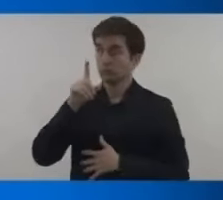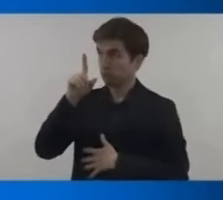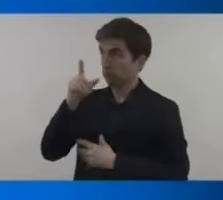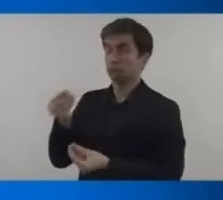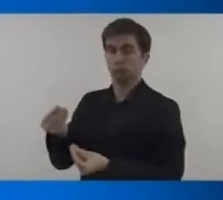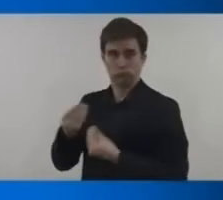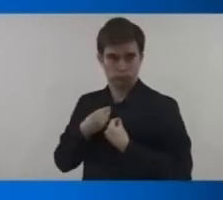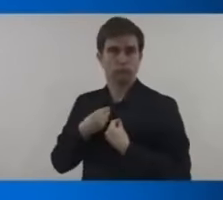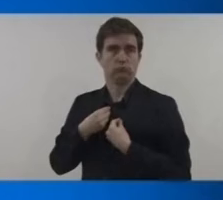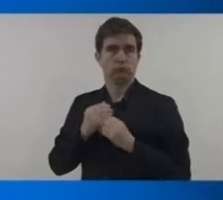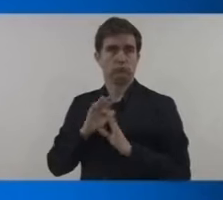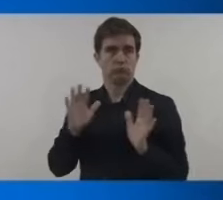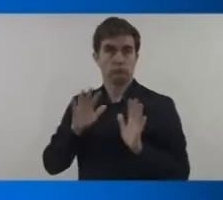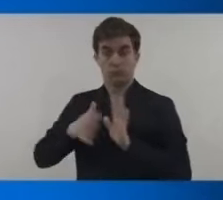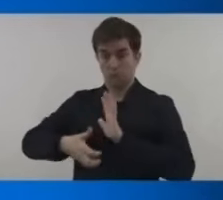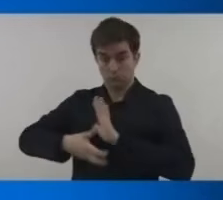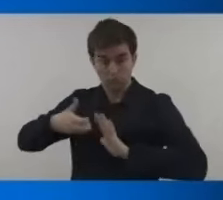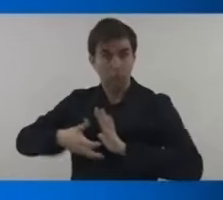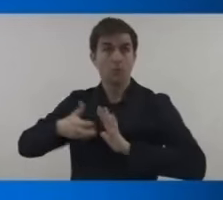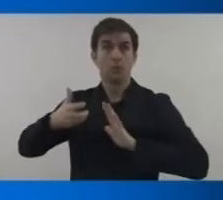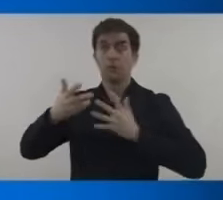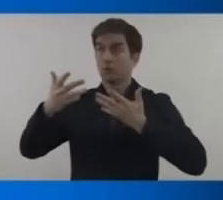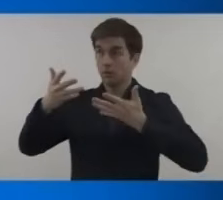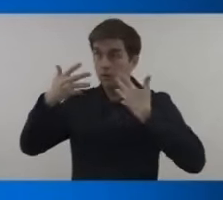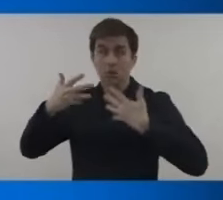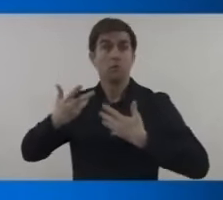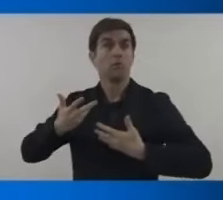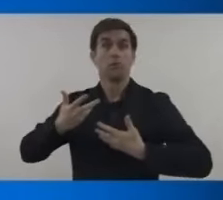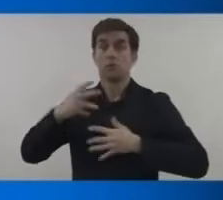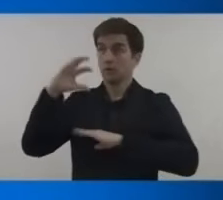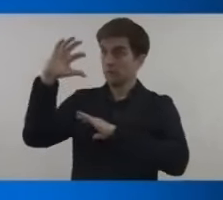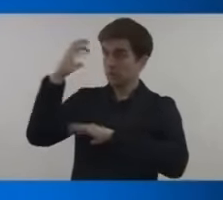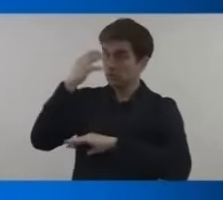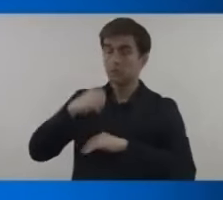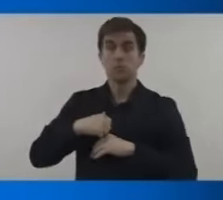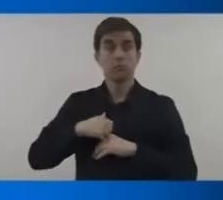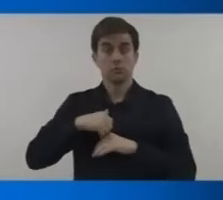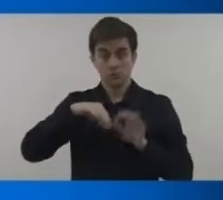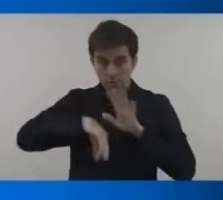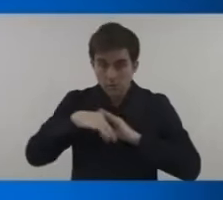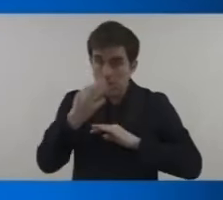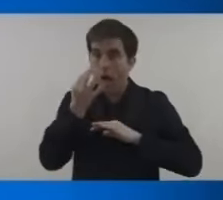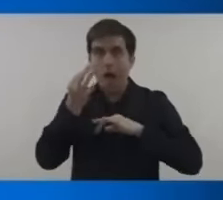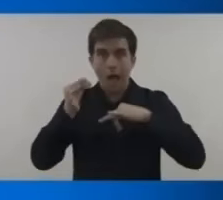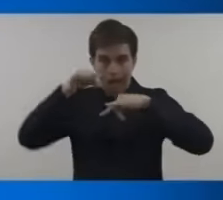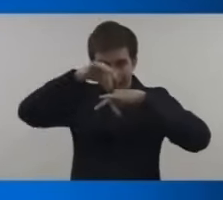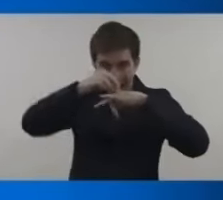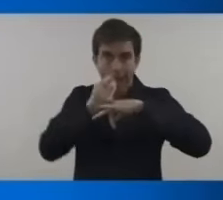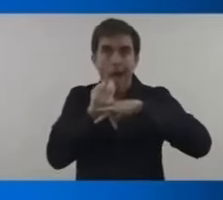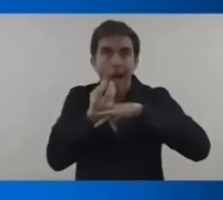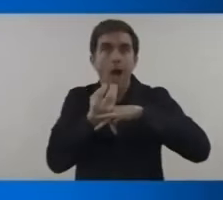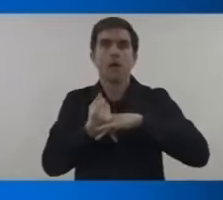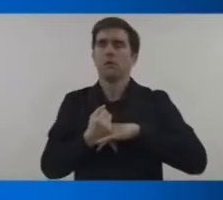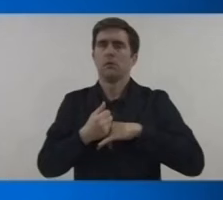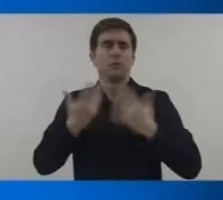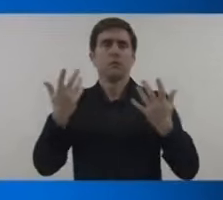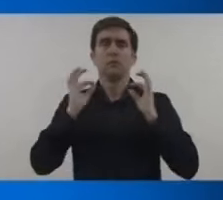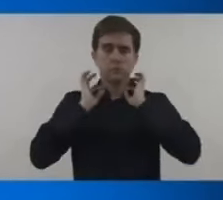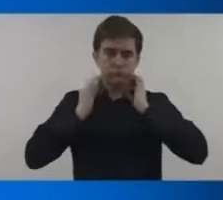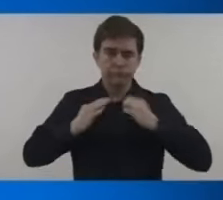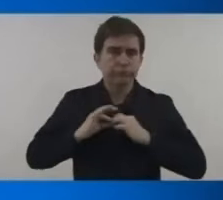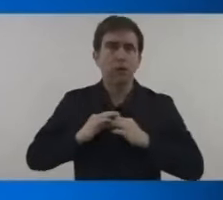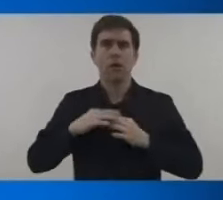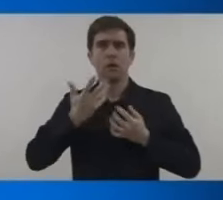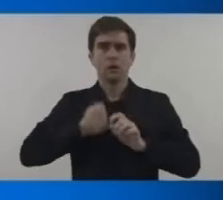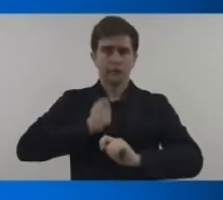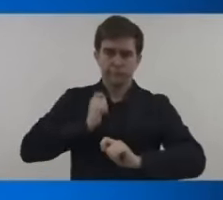copper all that are natural resources and countries should not be blamed for having them and